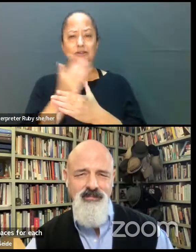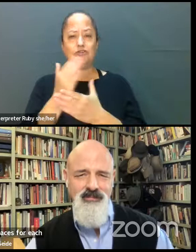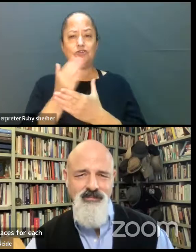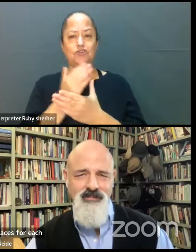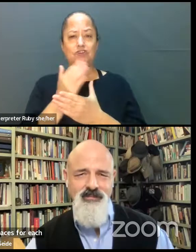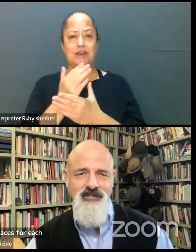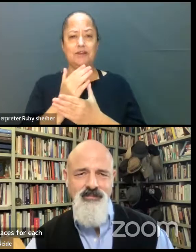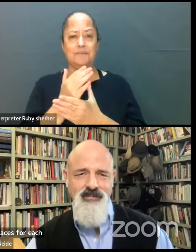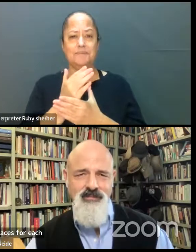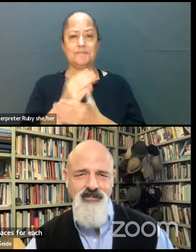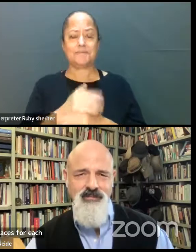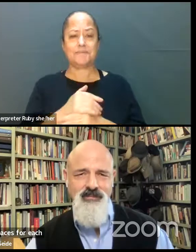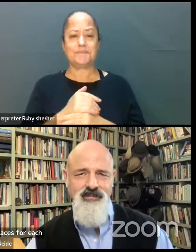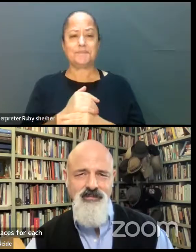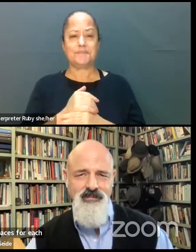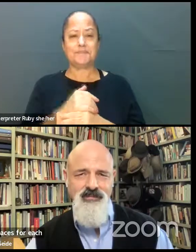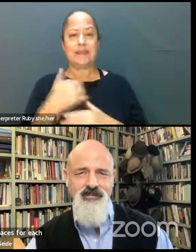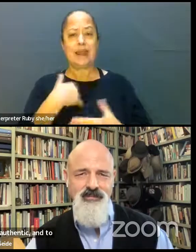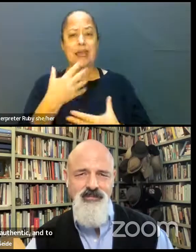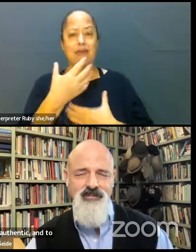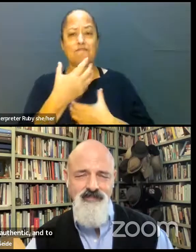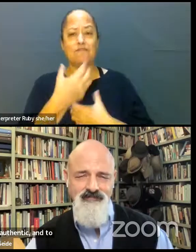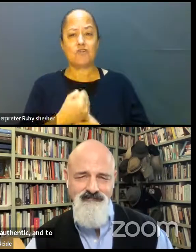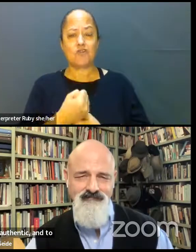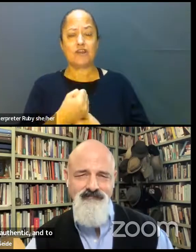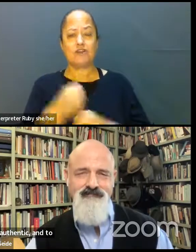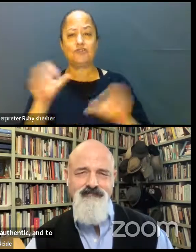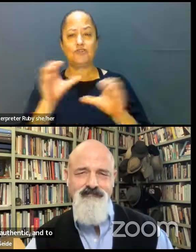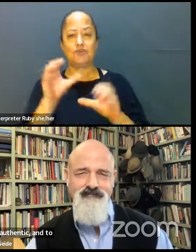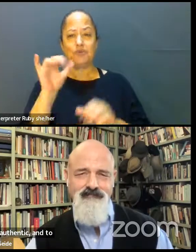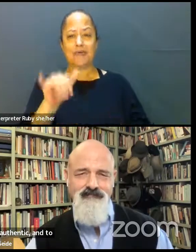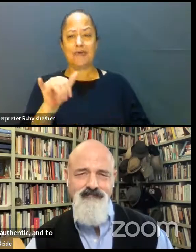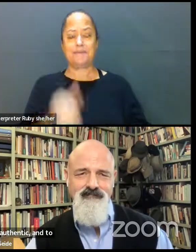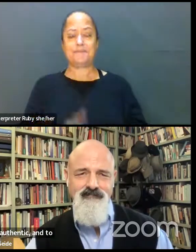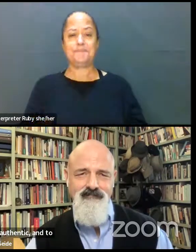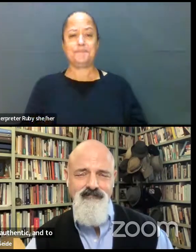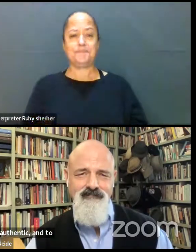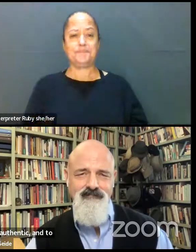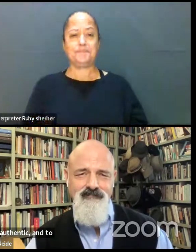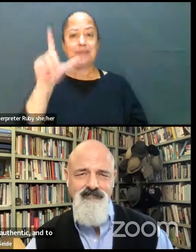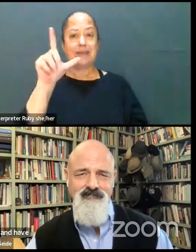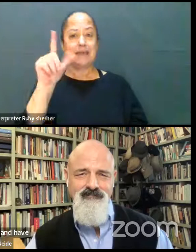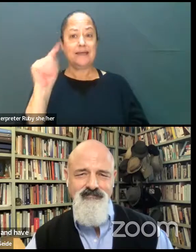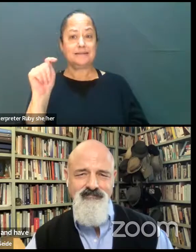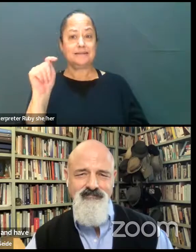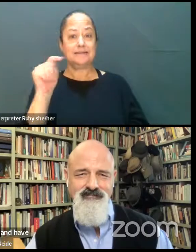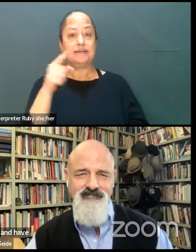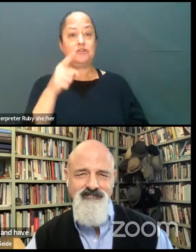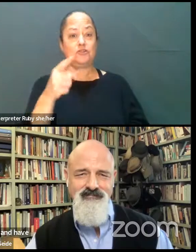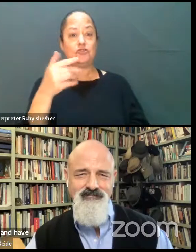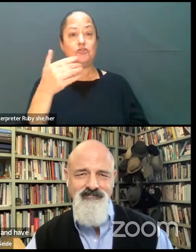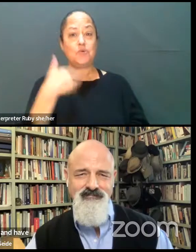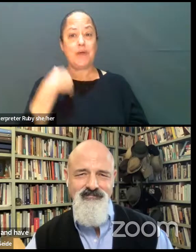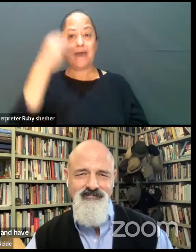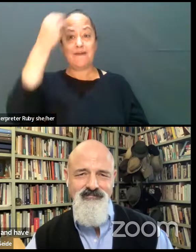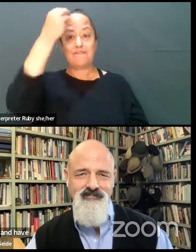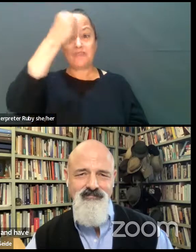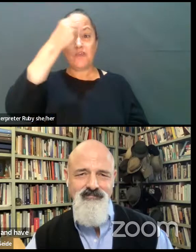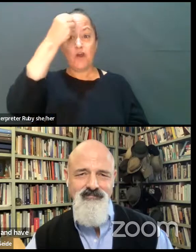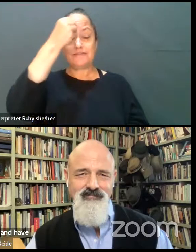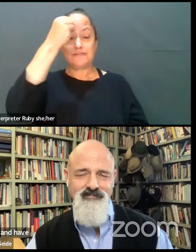and to step in and have courage, right, to do that. LT, do you have thoughts about how